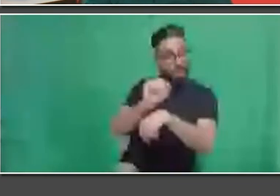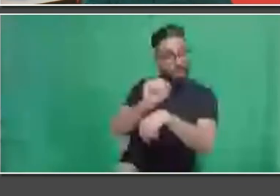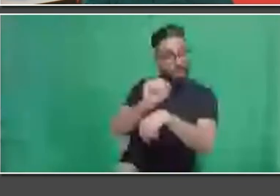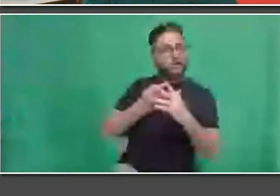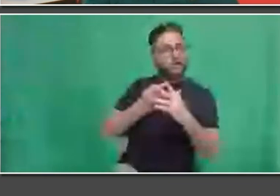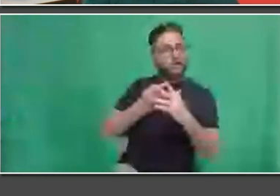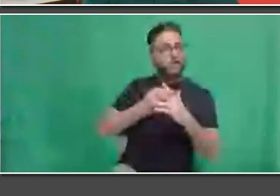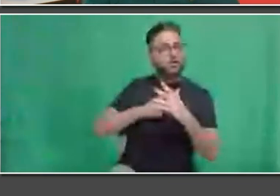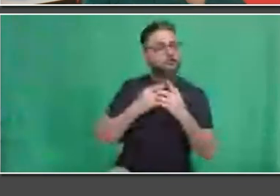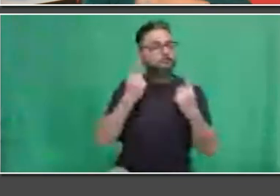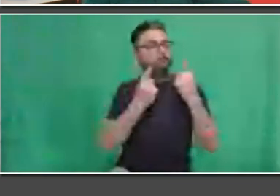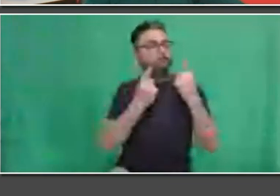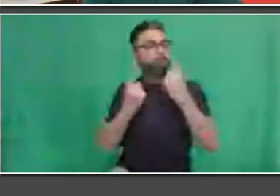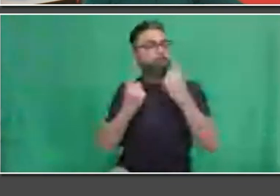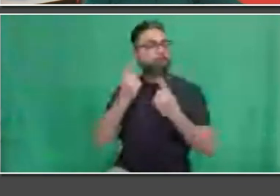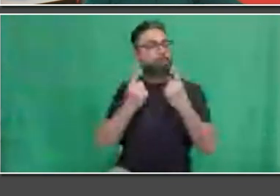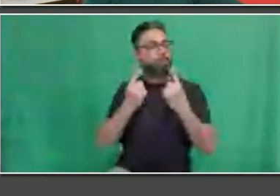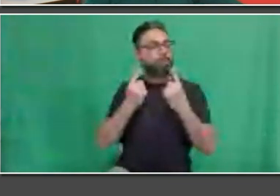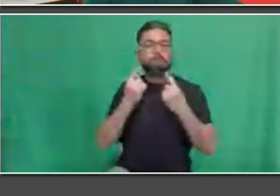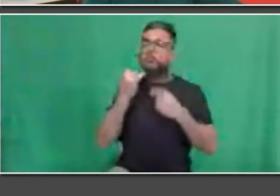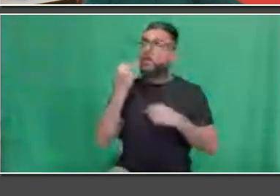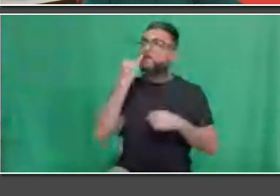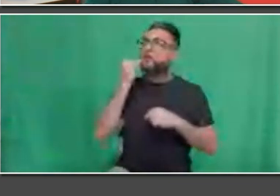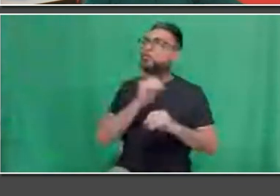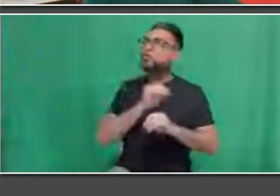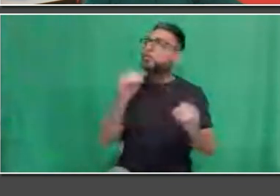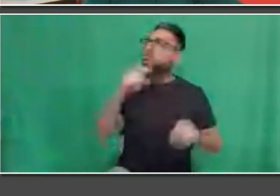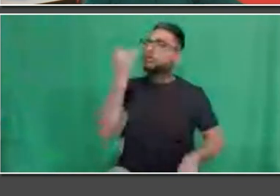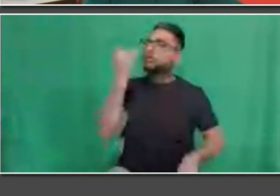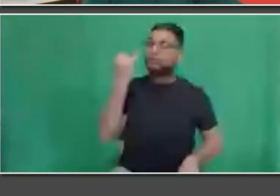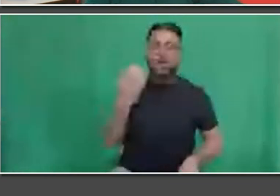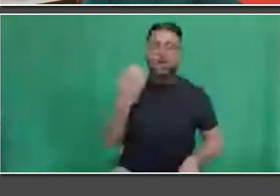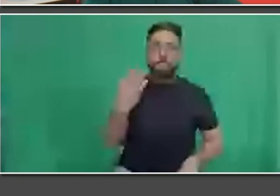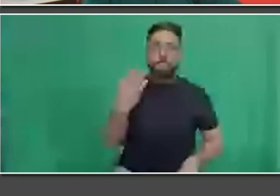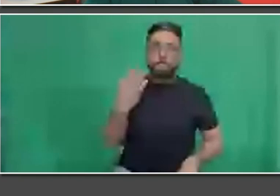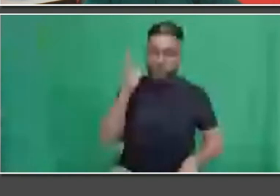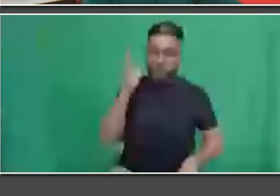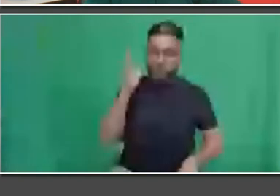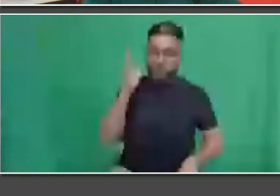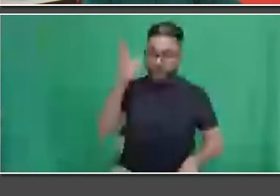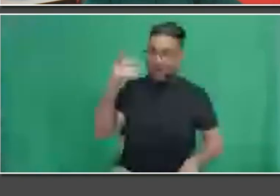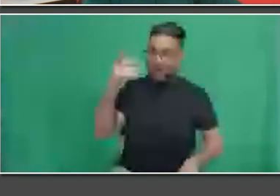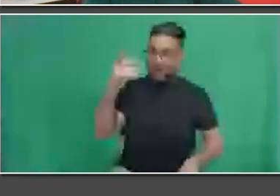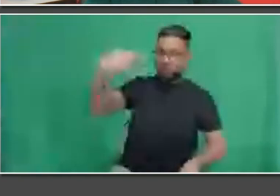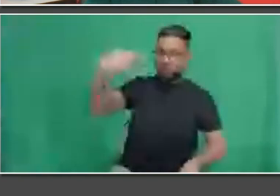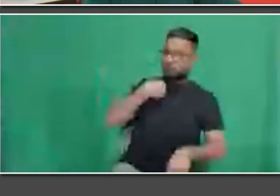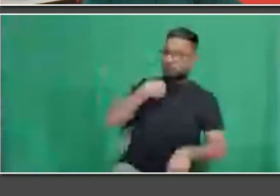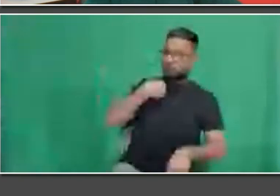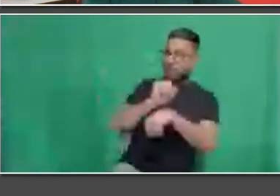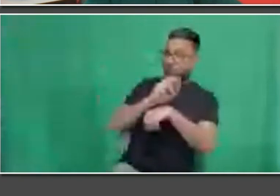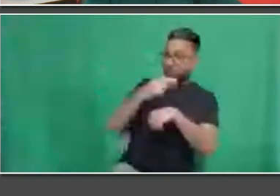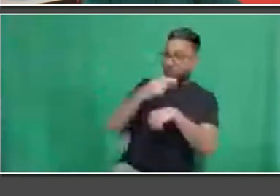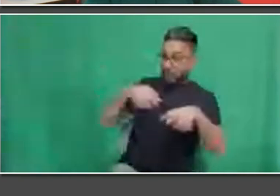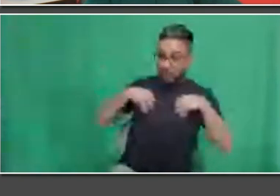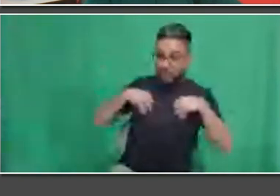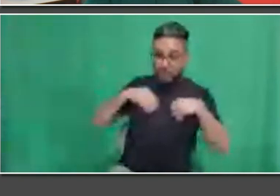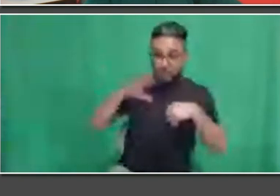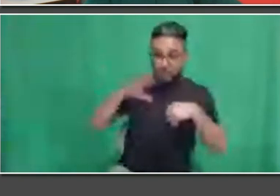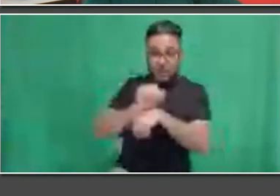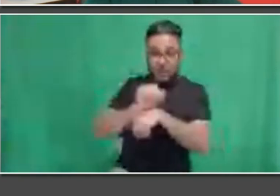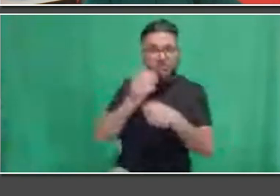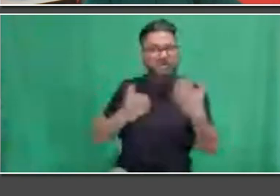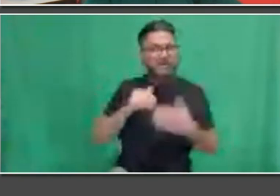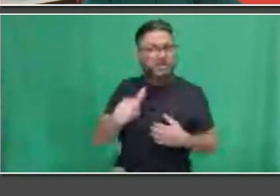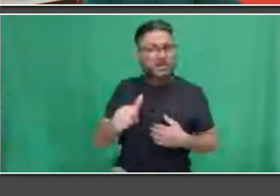Chances are, I would not have taken the TTC or even applied at TTC. And what would my life look like now? I asked myself, why